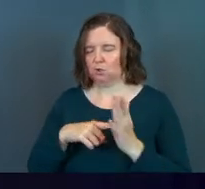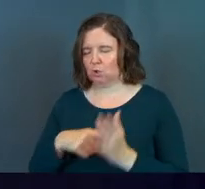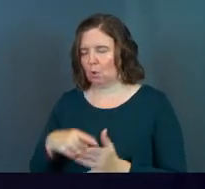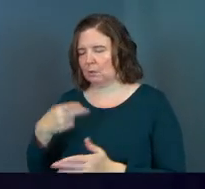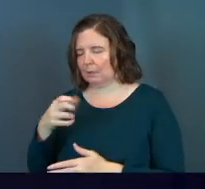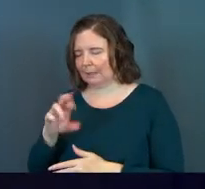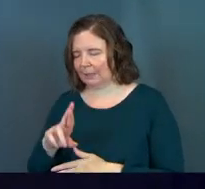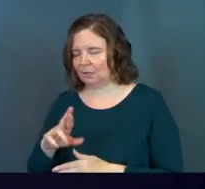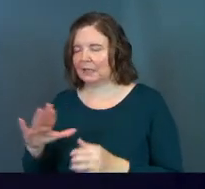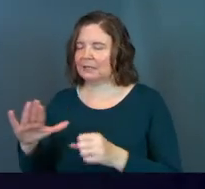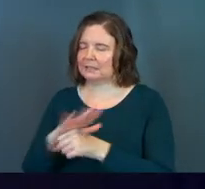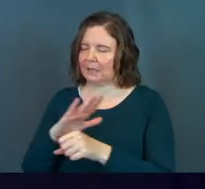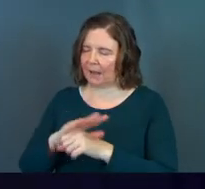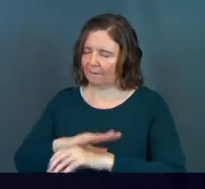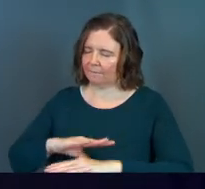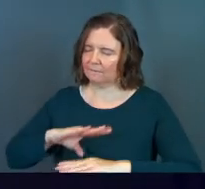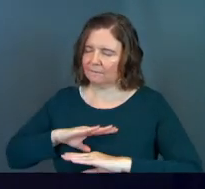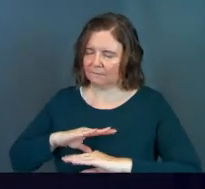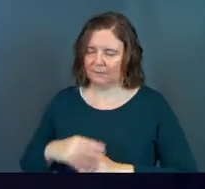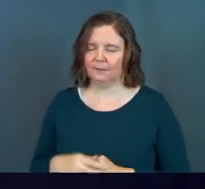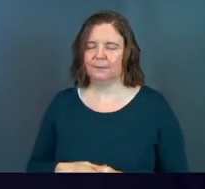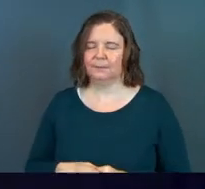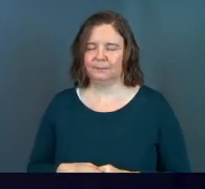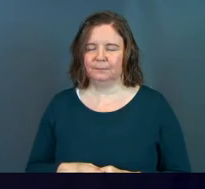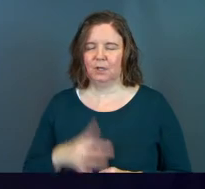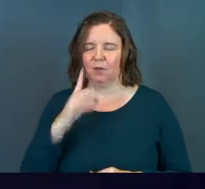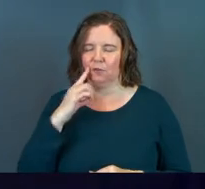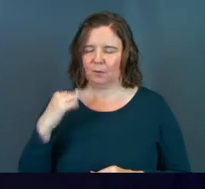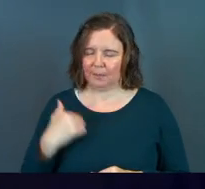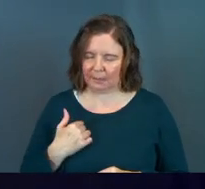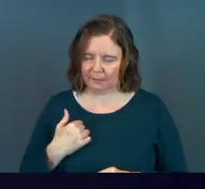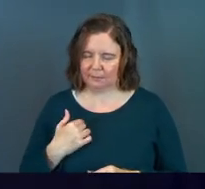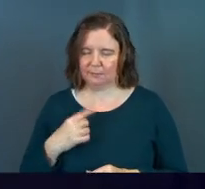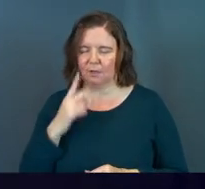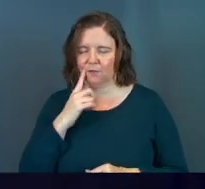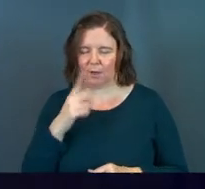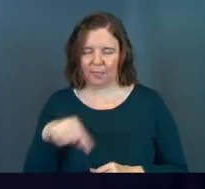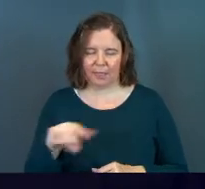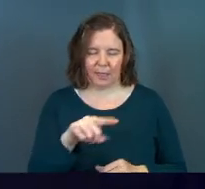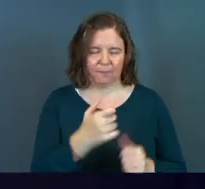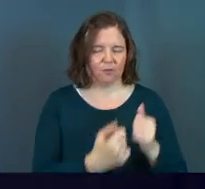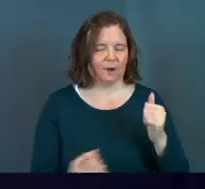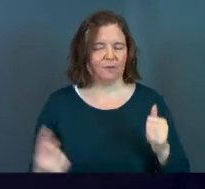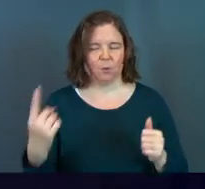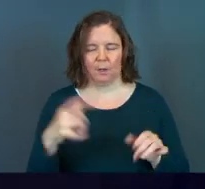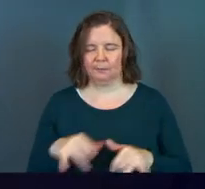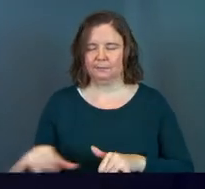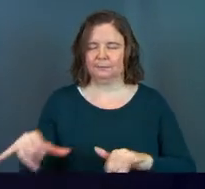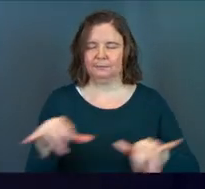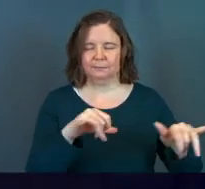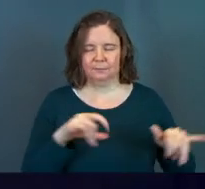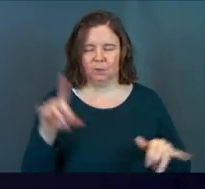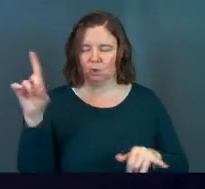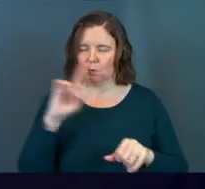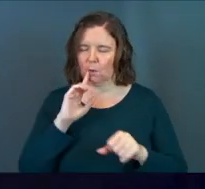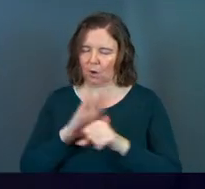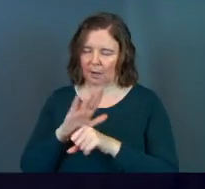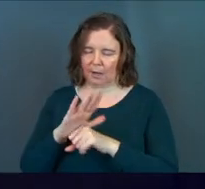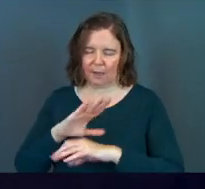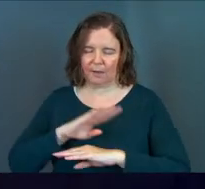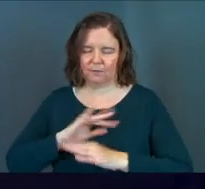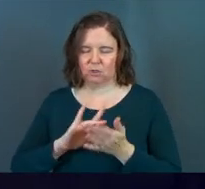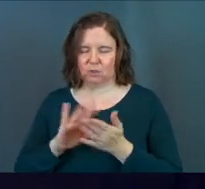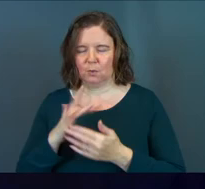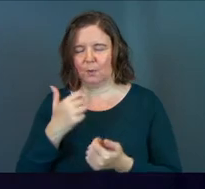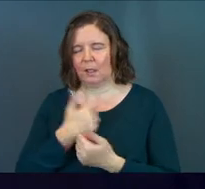Peter. It's enough for me, for them, for everybody. You are enough, Jesus.